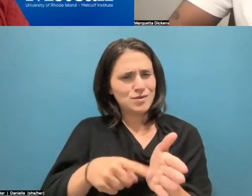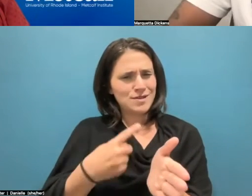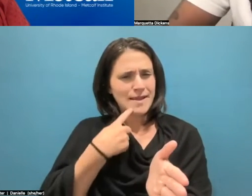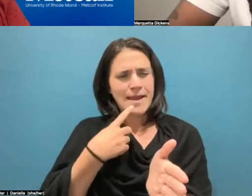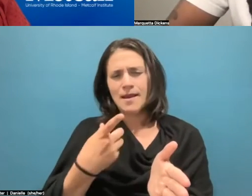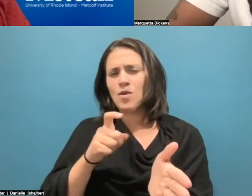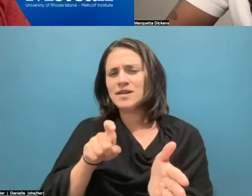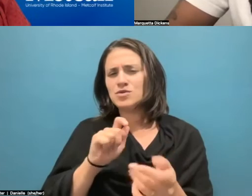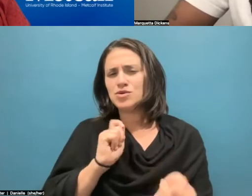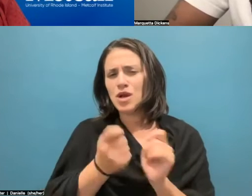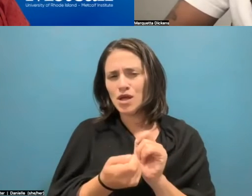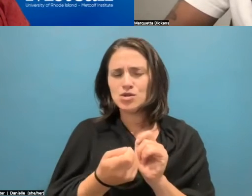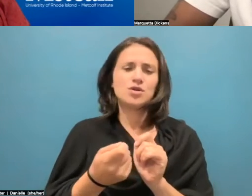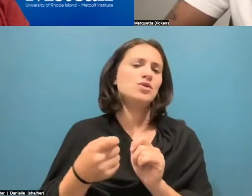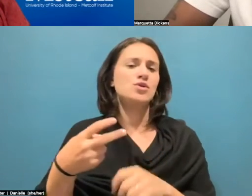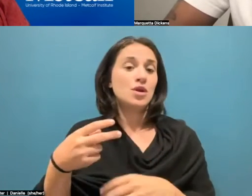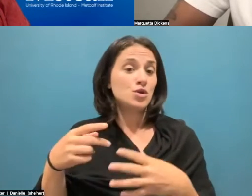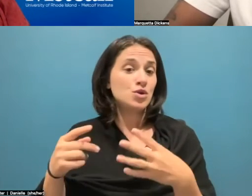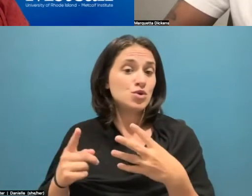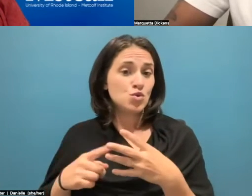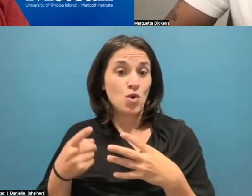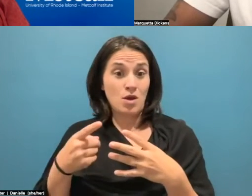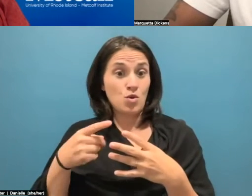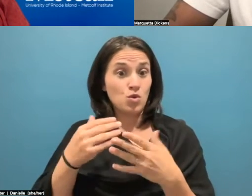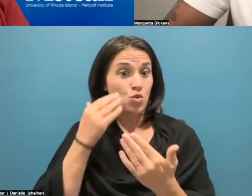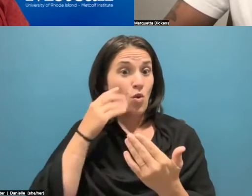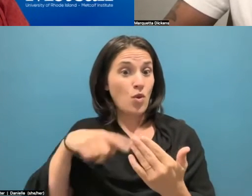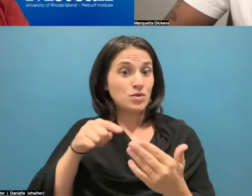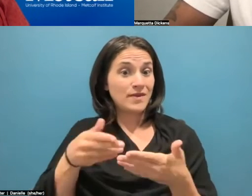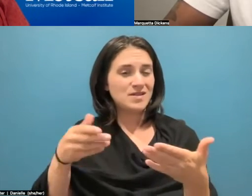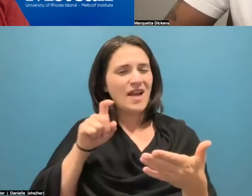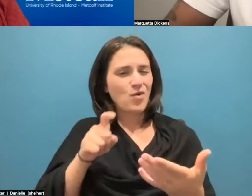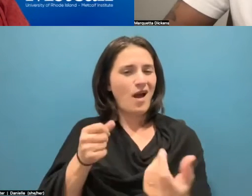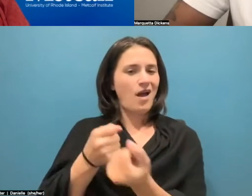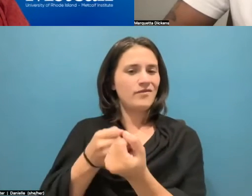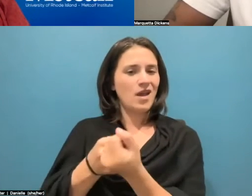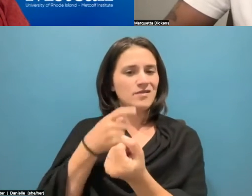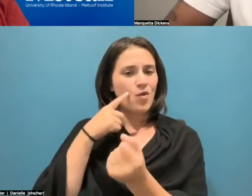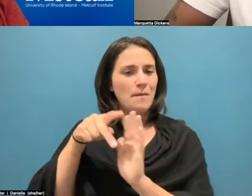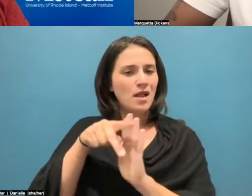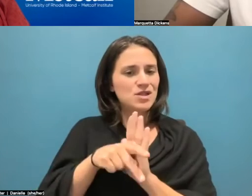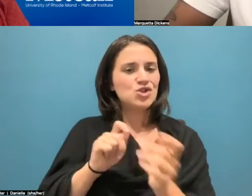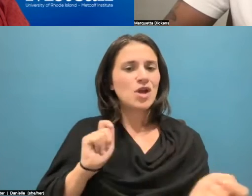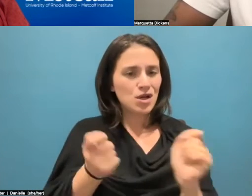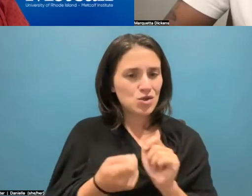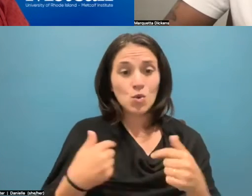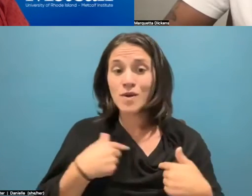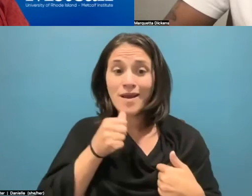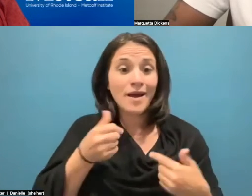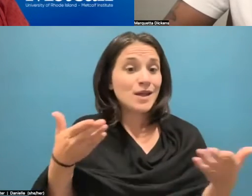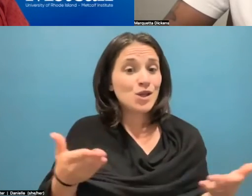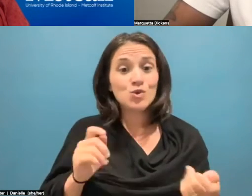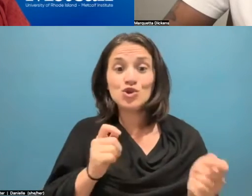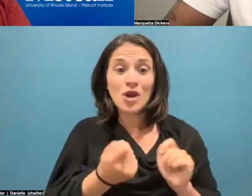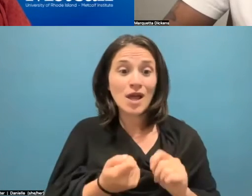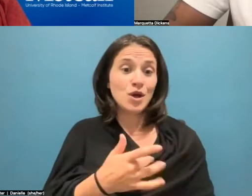two, leads into three is then once you know those things, you have to go and advocate for the policy changes. We're not here to change people's hearts and minds. We're here